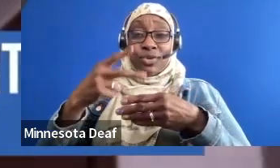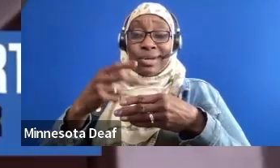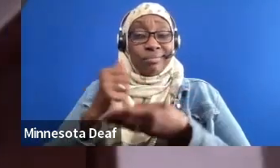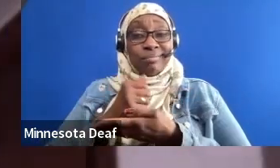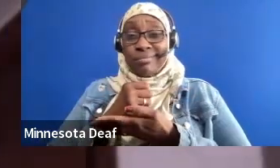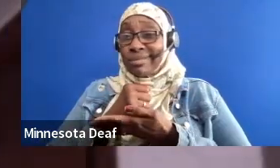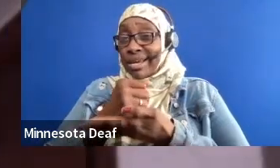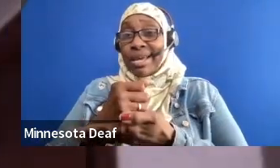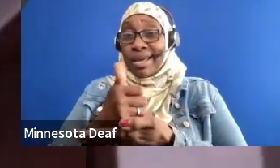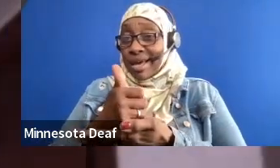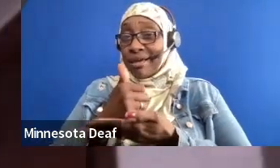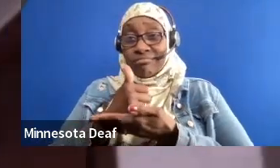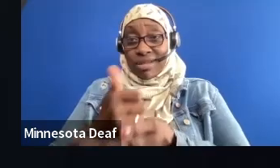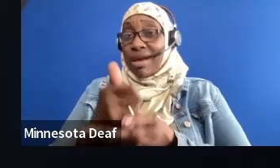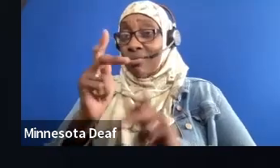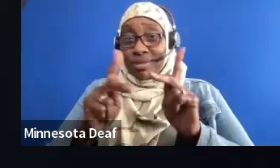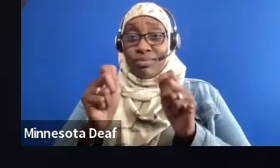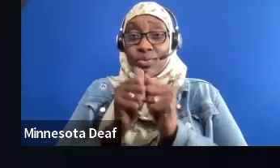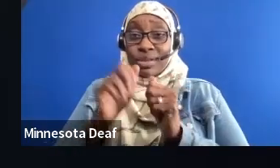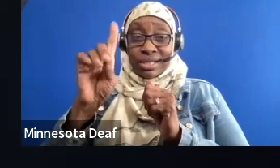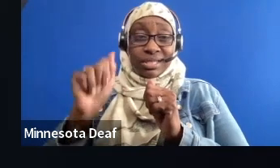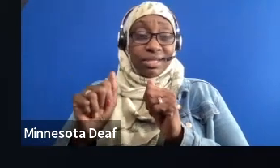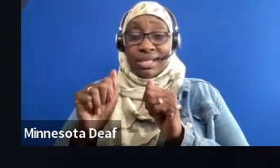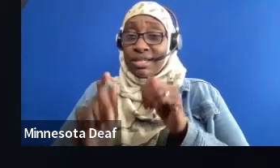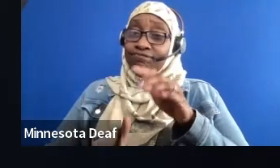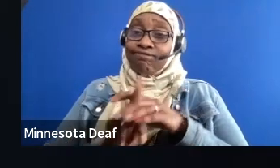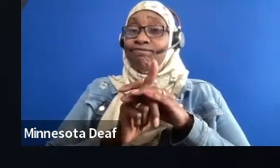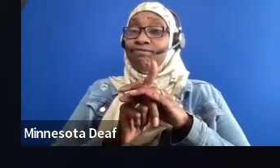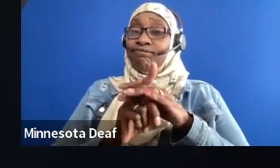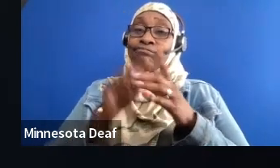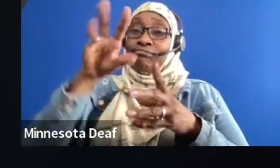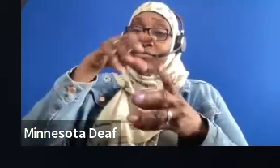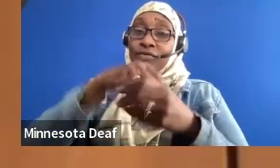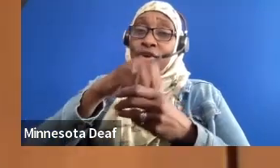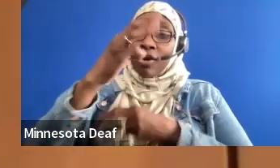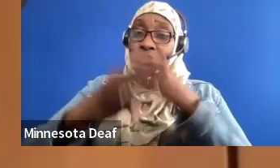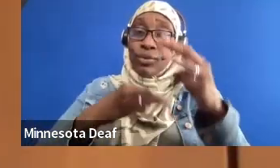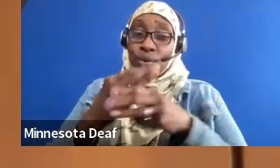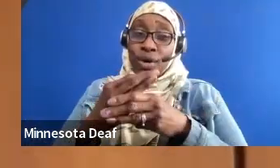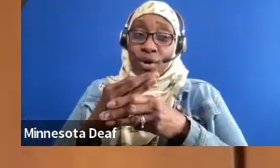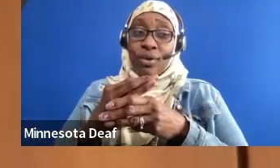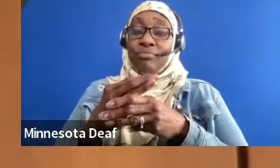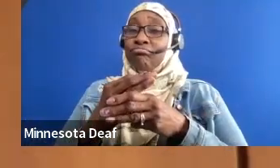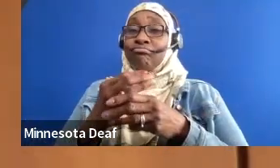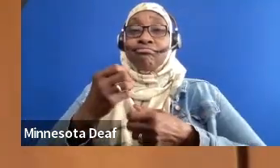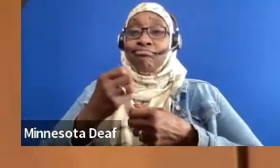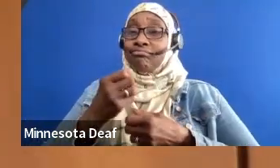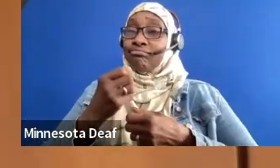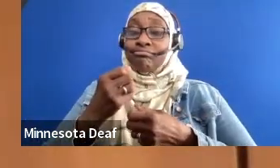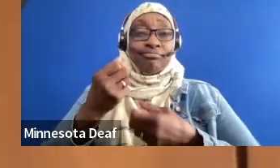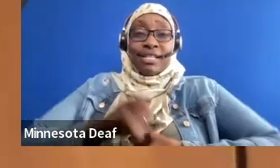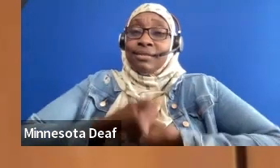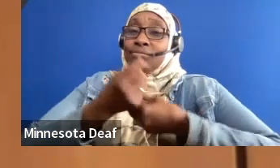and be who they are. I think when you have a disability, sometimes you wonder what is your purpose,